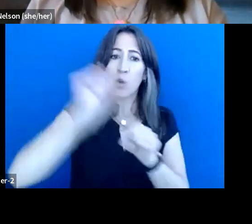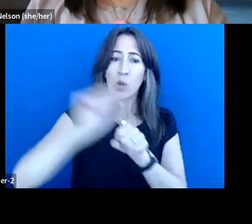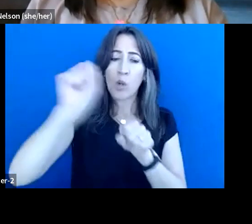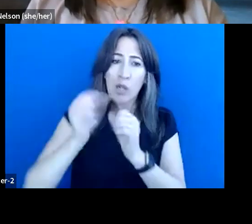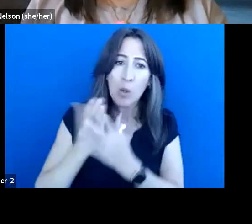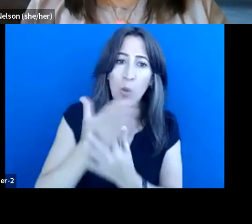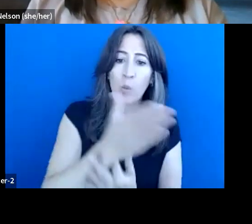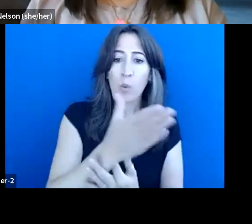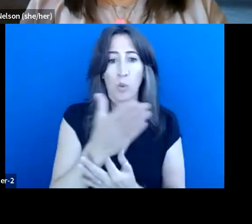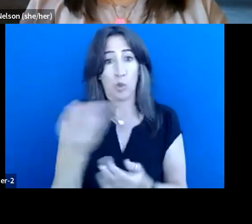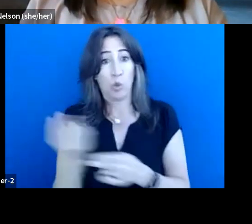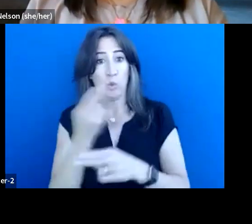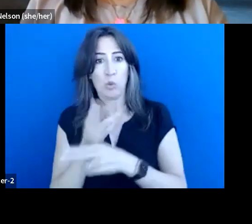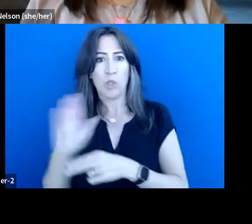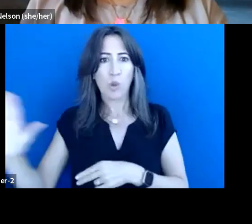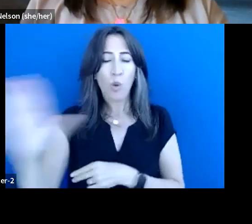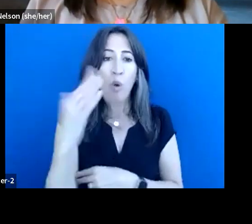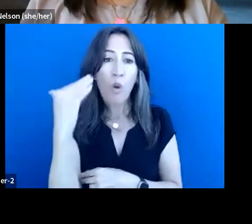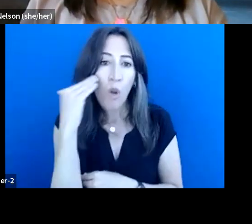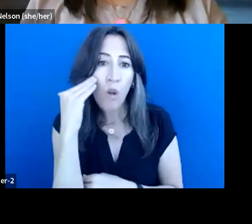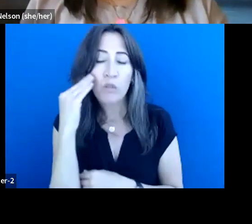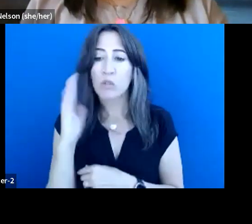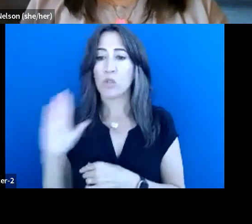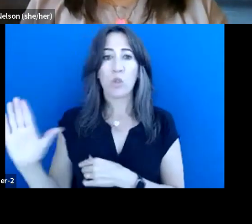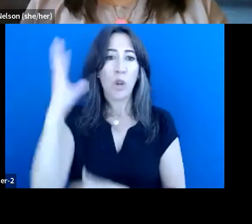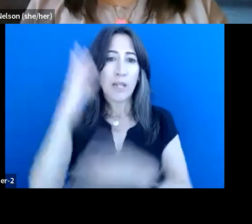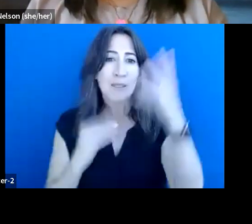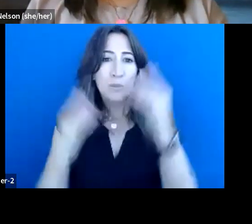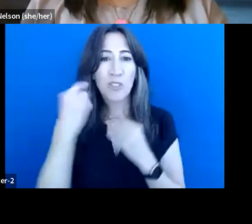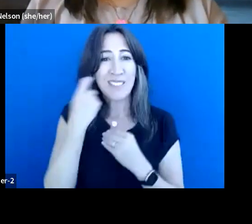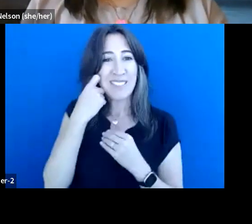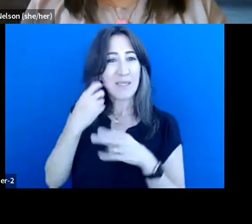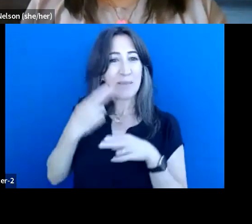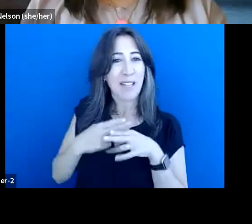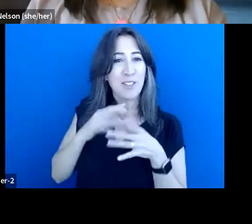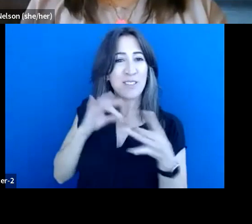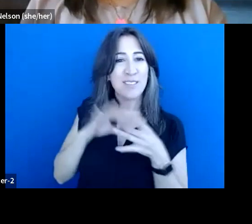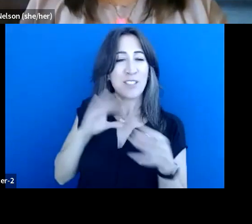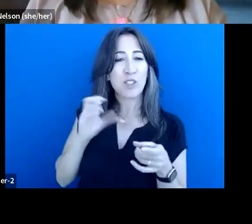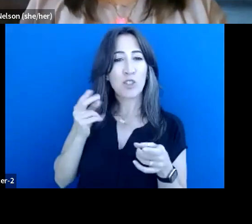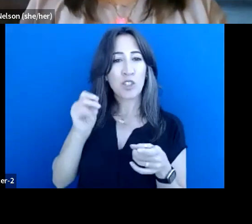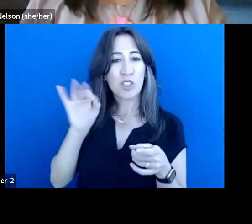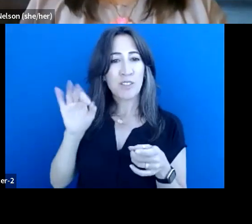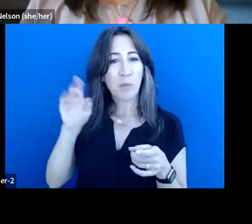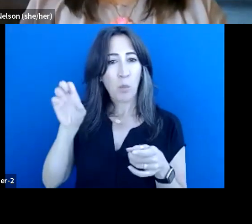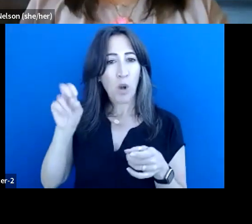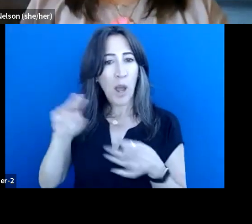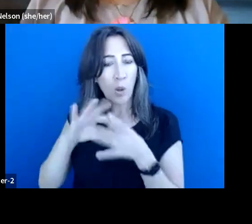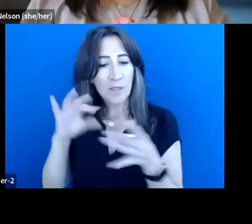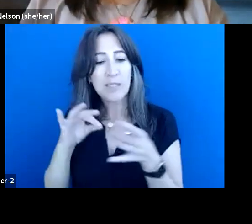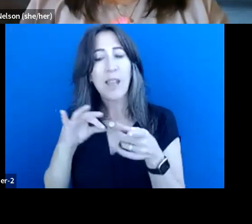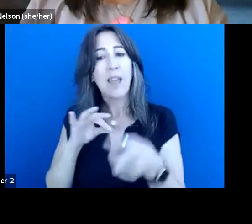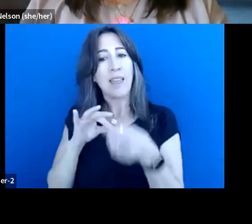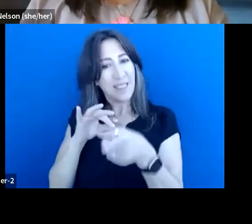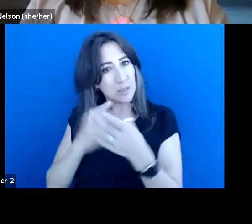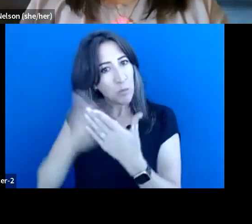uh, and experiences that, uh, chief Brown has been talking about and actualizing this into both the indigenous guardians